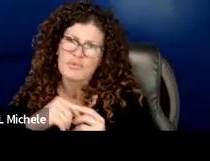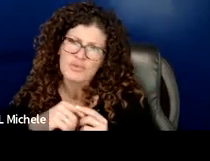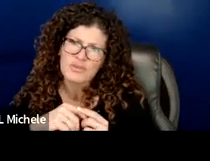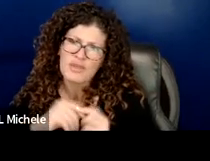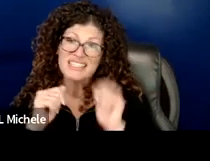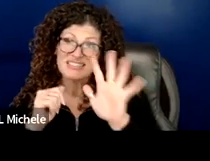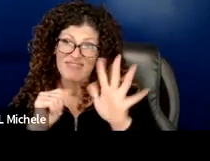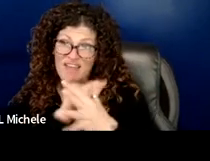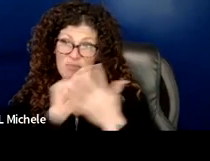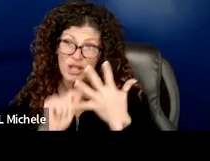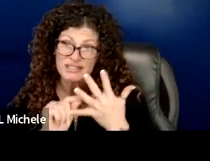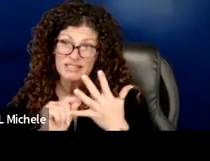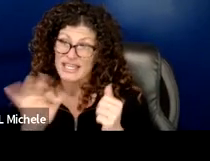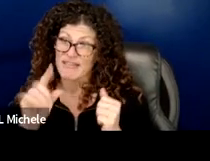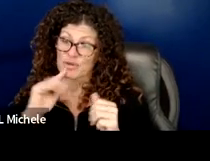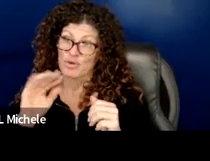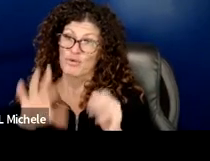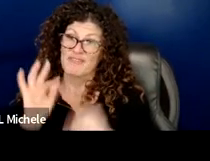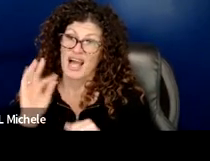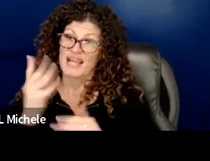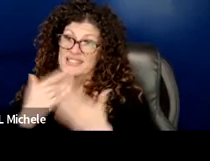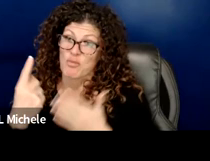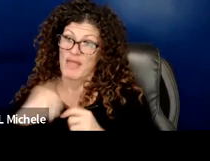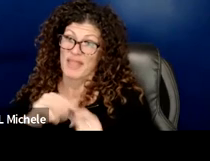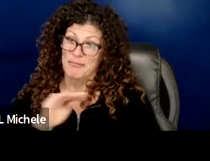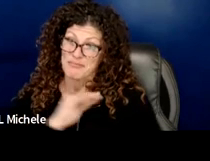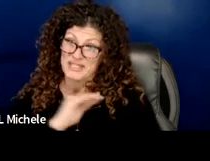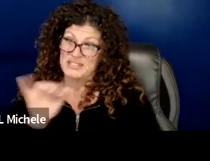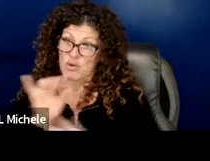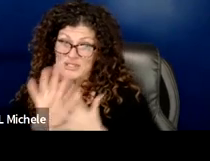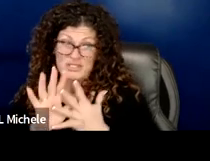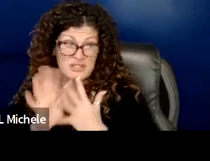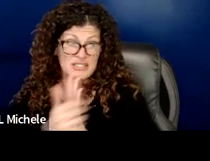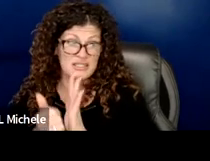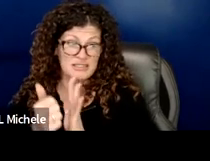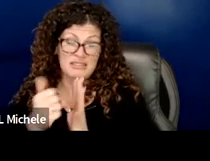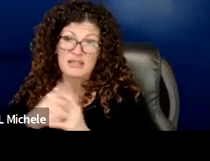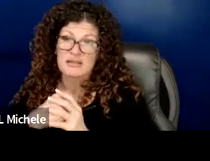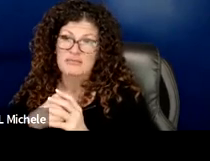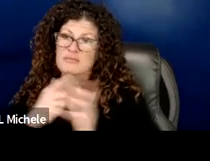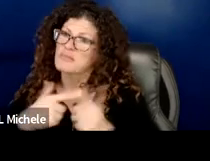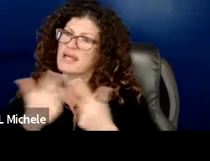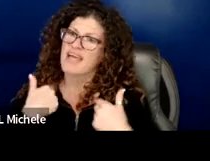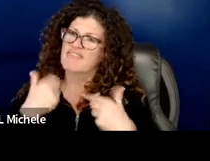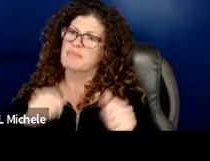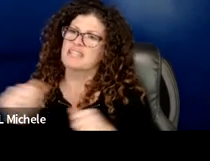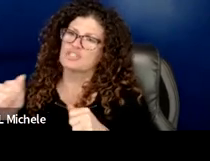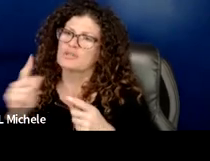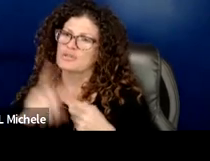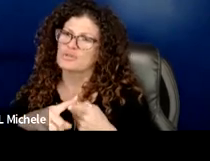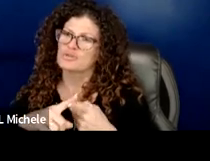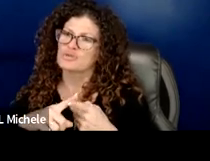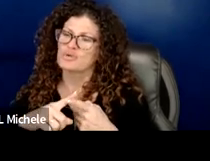bullets then you have then you then you then you have the potential of carrying out the